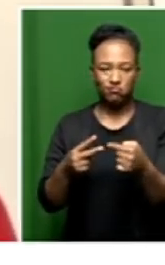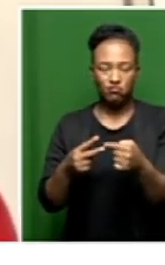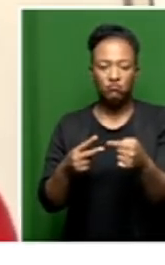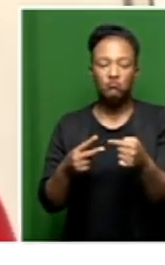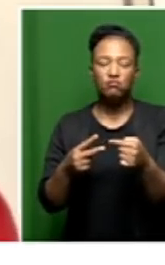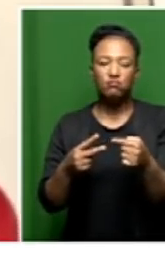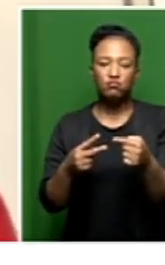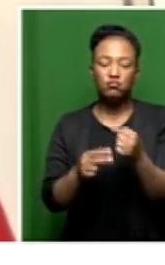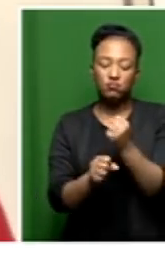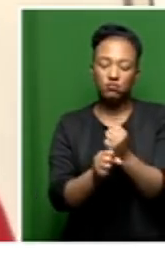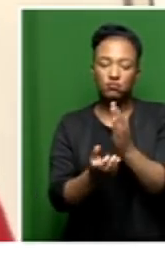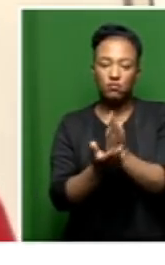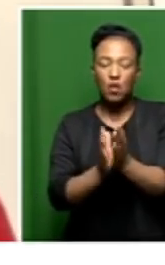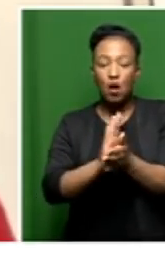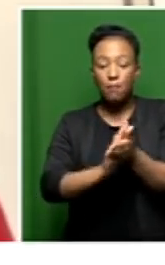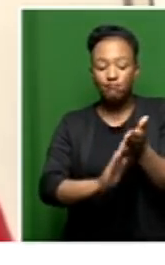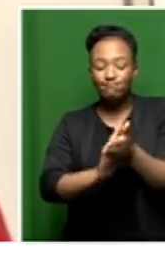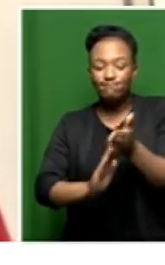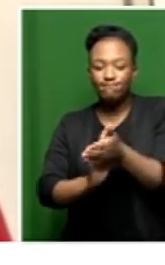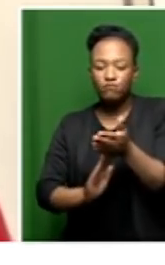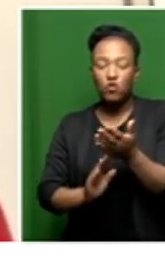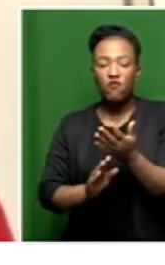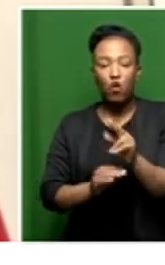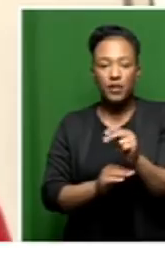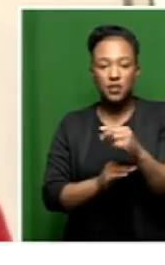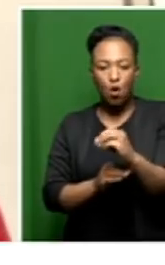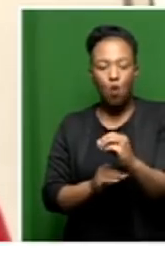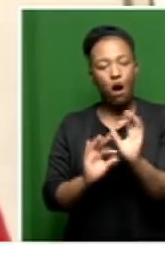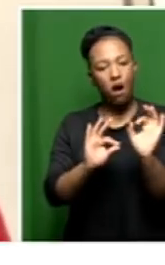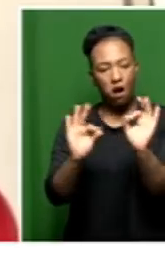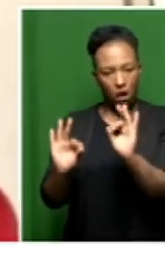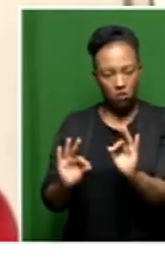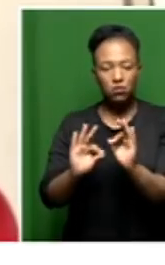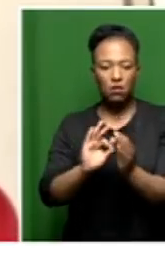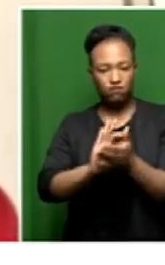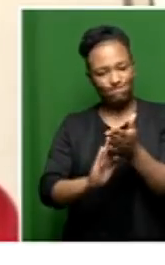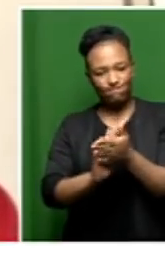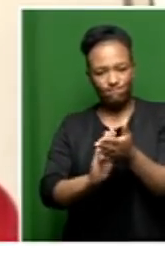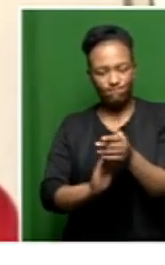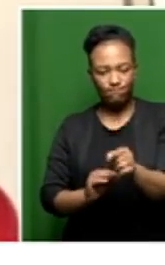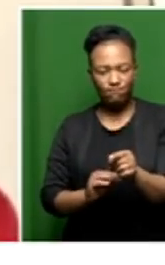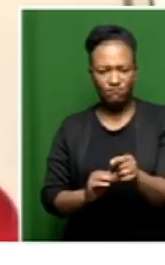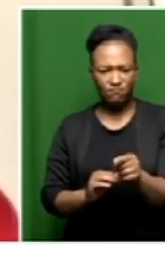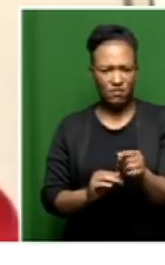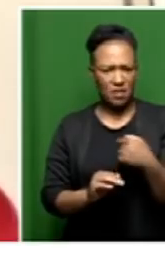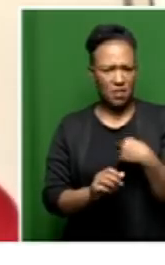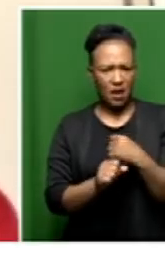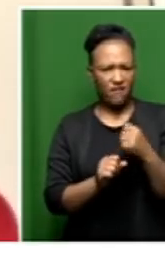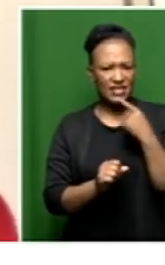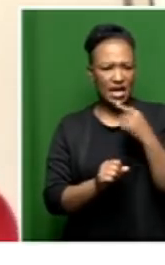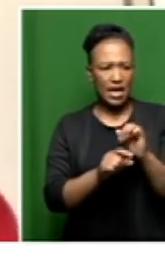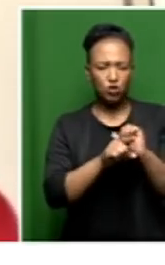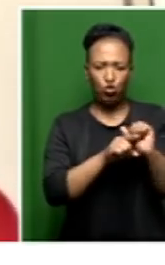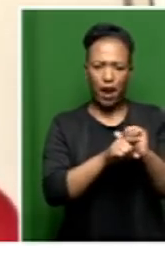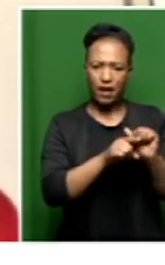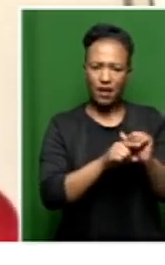that the operational functioning of the NGO is up to scratch. So it was never said she should